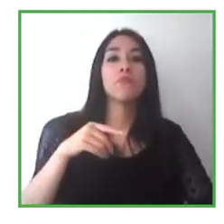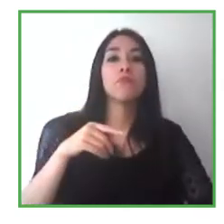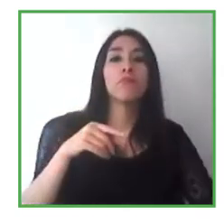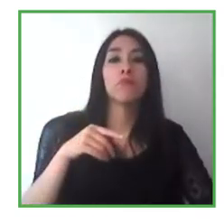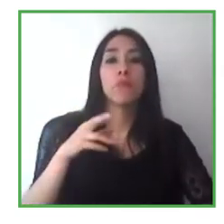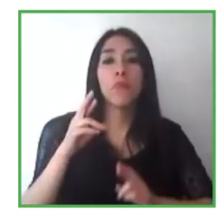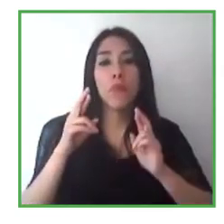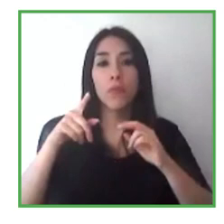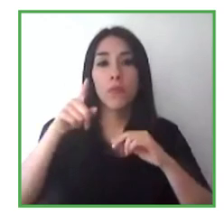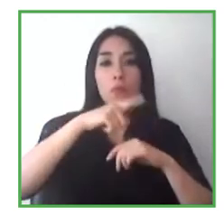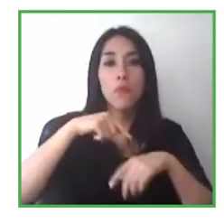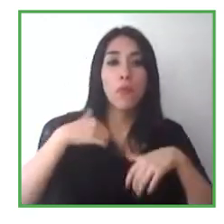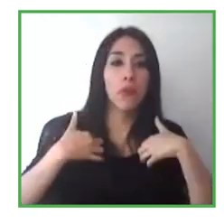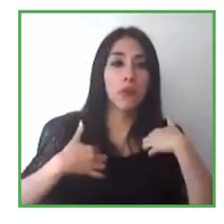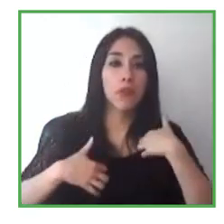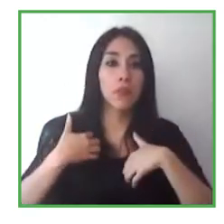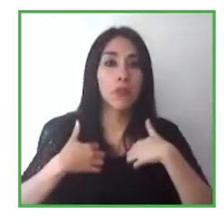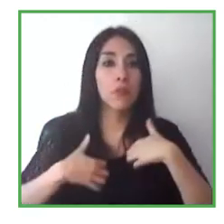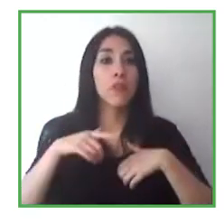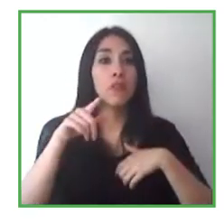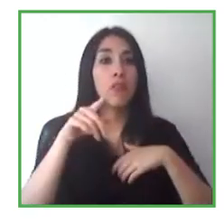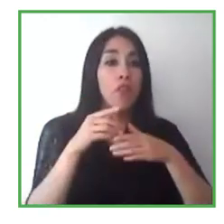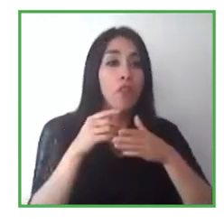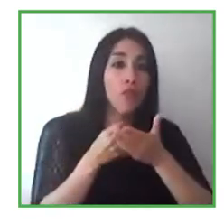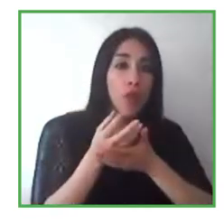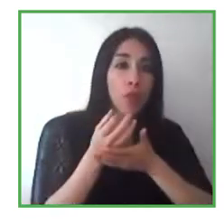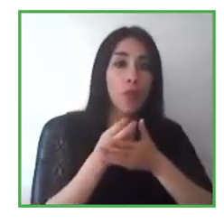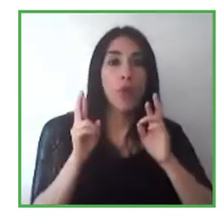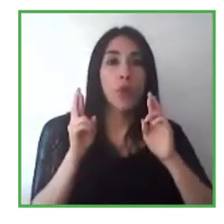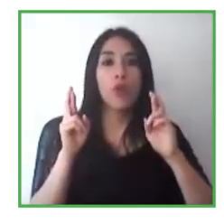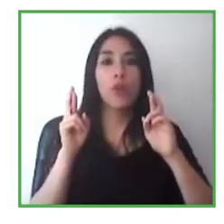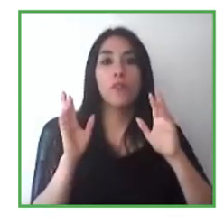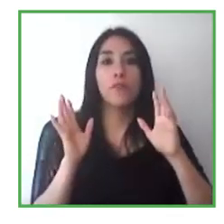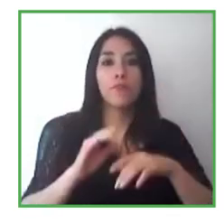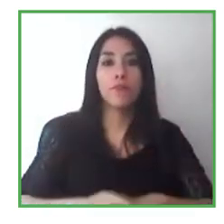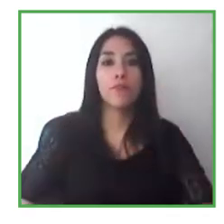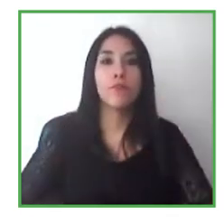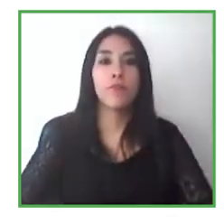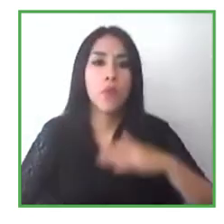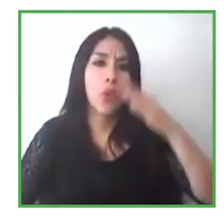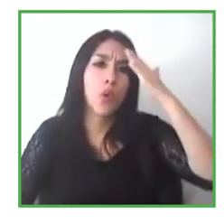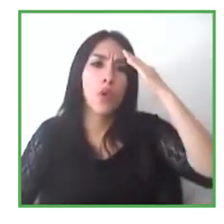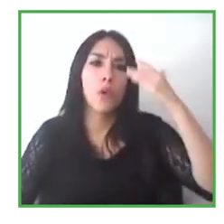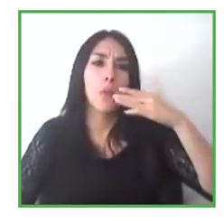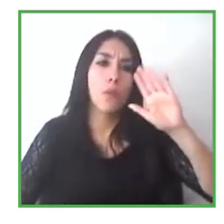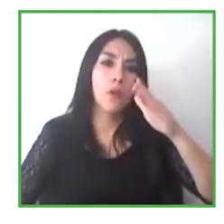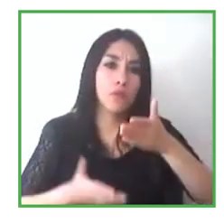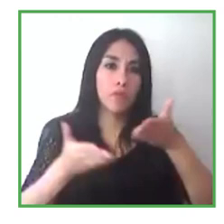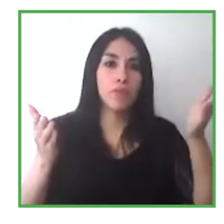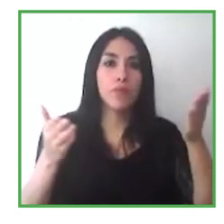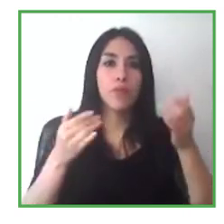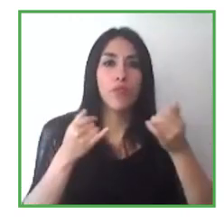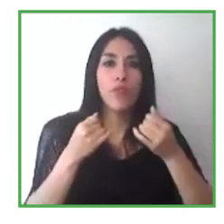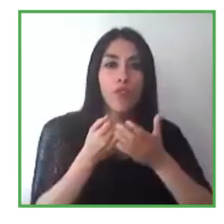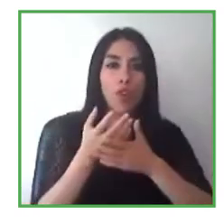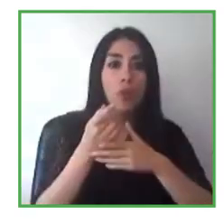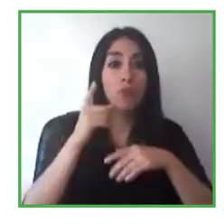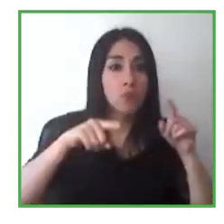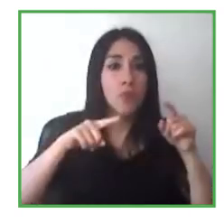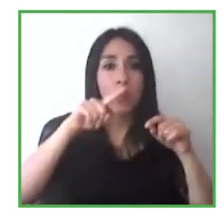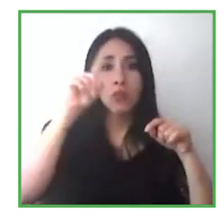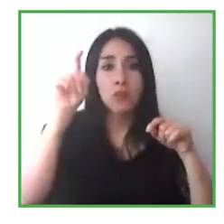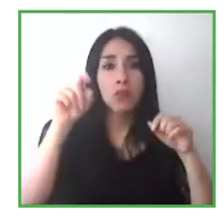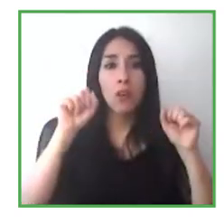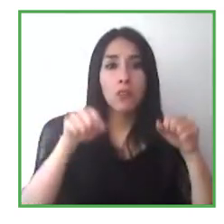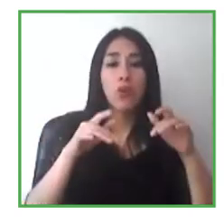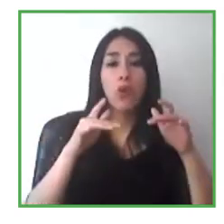from you. If you have questions, I think you can reach out to us through through through our great hosts. And thank you so much for the zero project for your leadership and